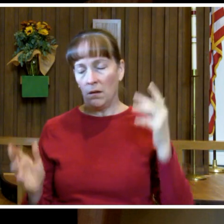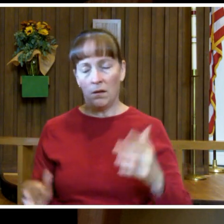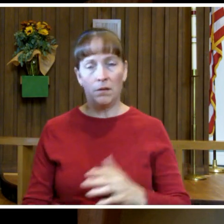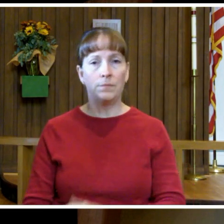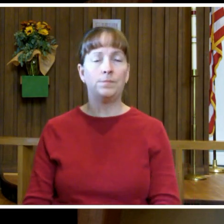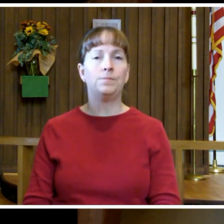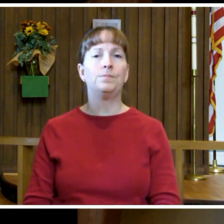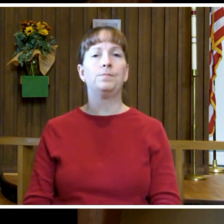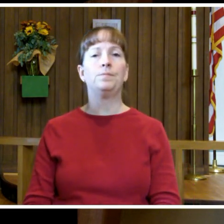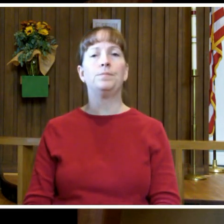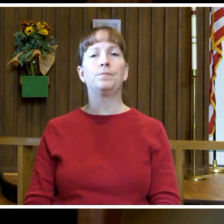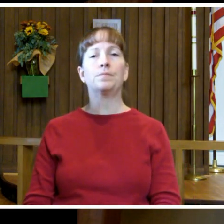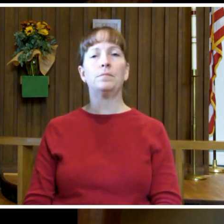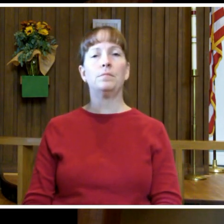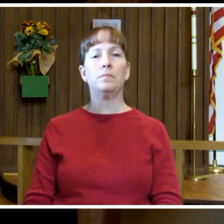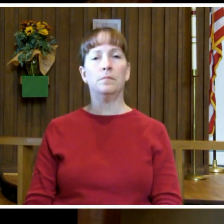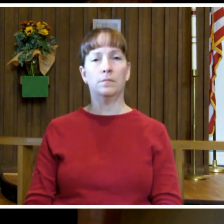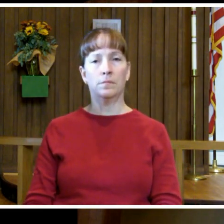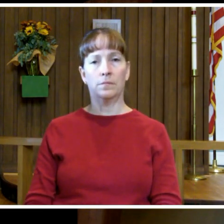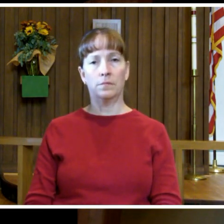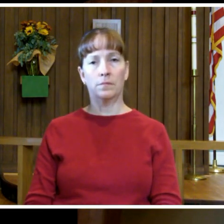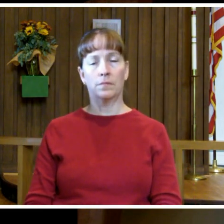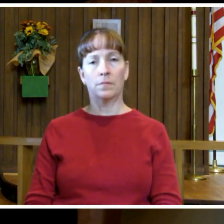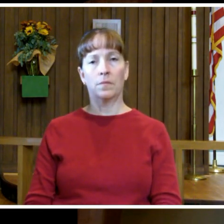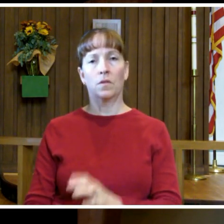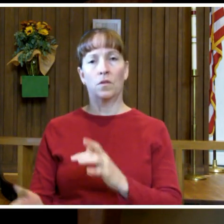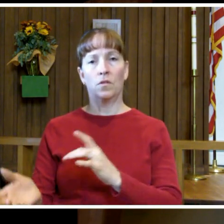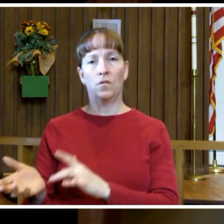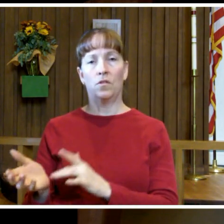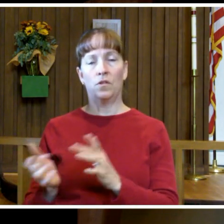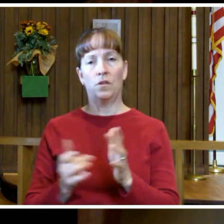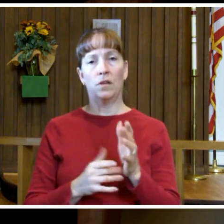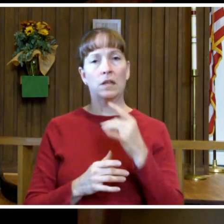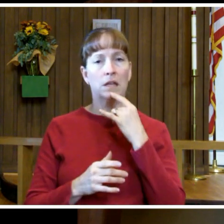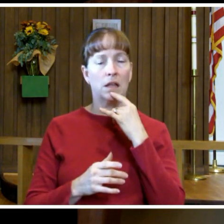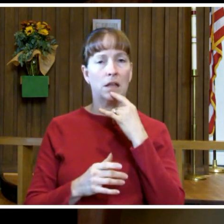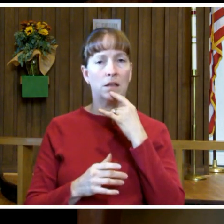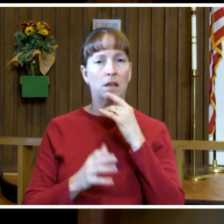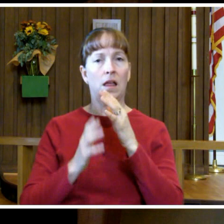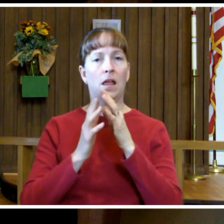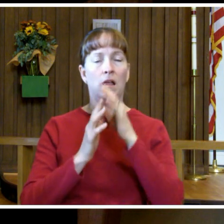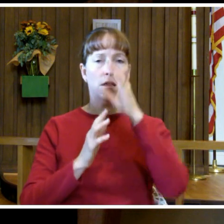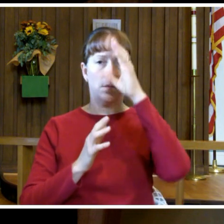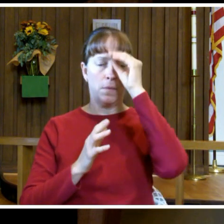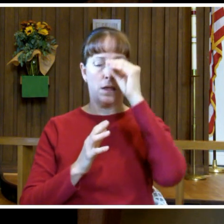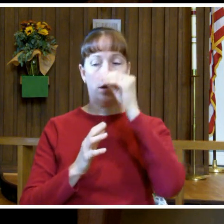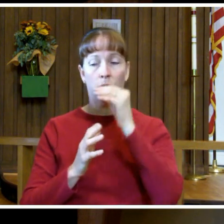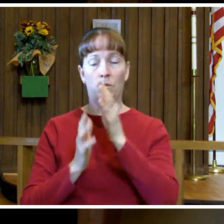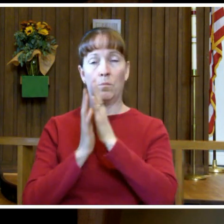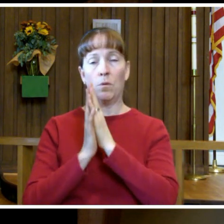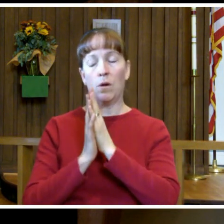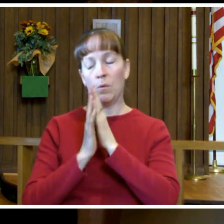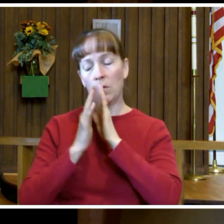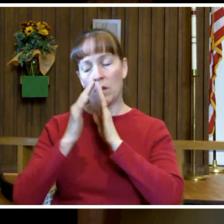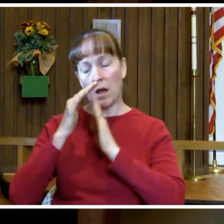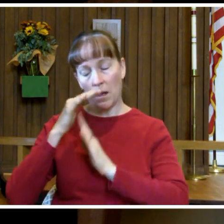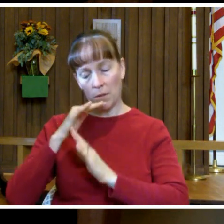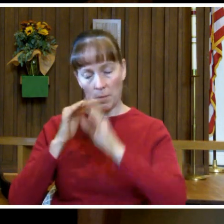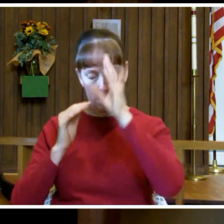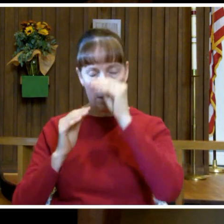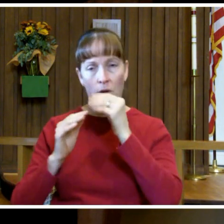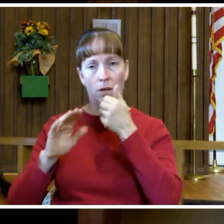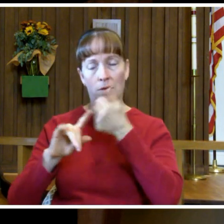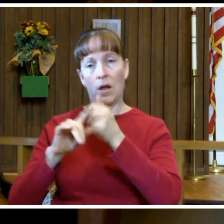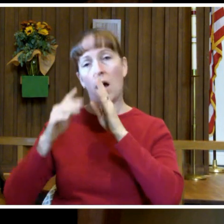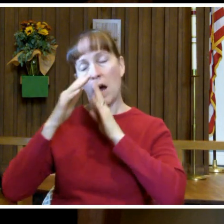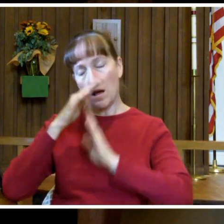Jesus tells us that the prayer of the humble man rose higher than the prayer of